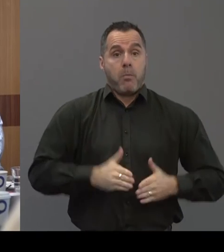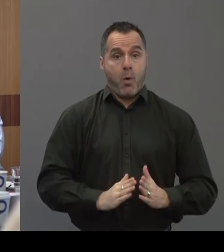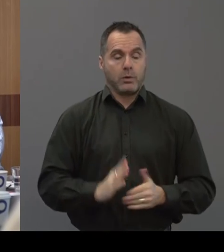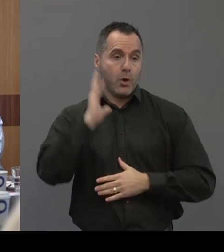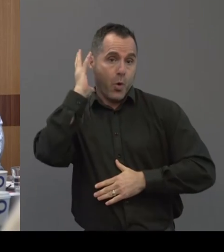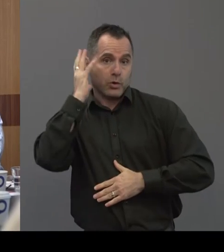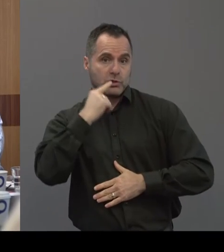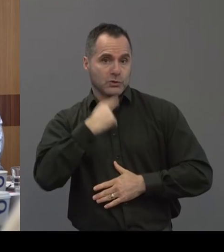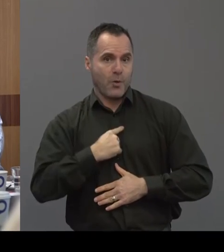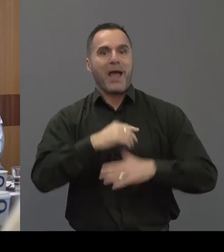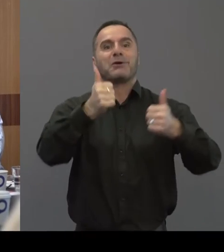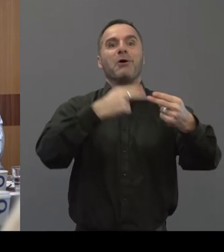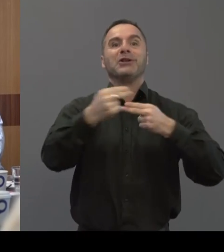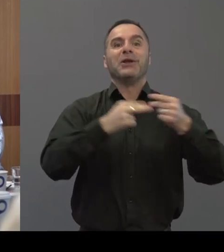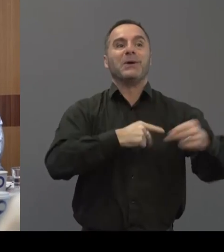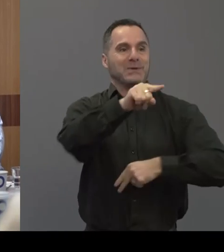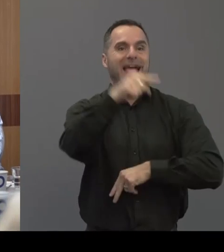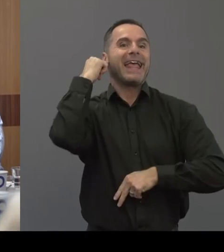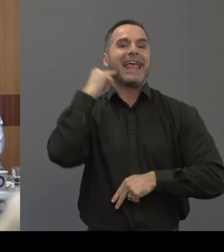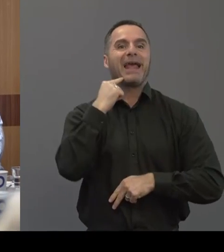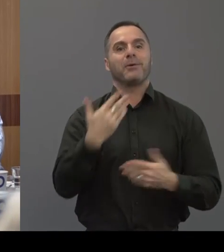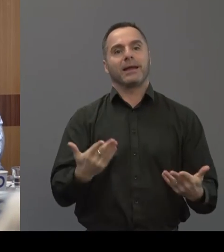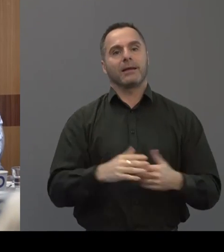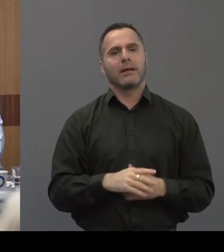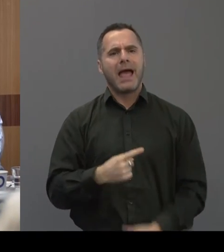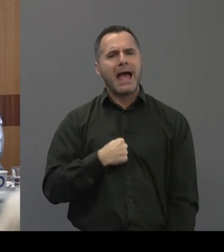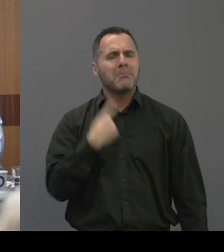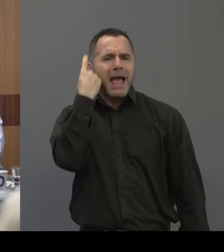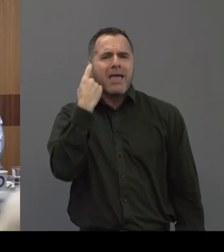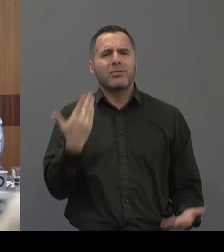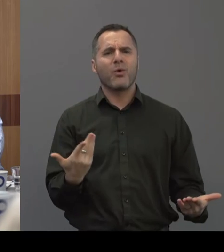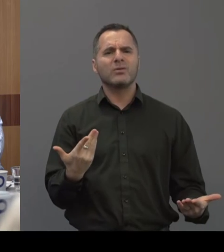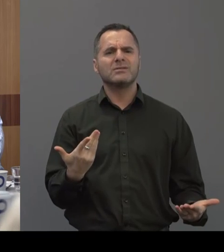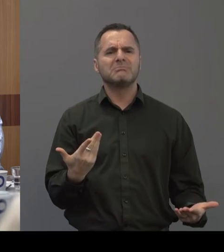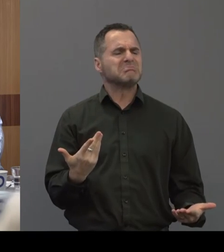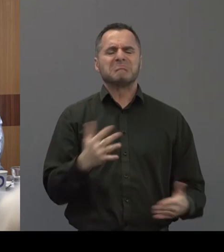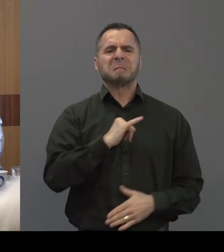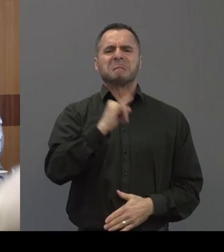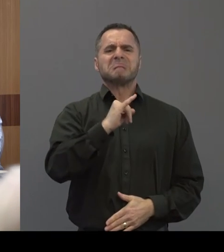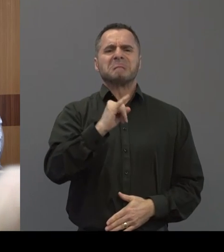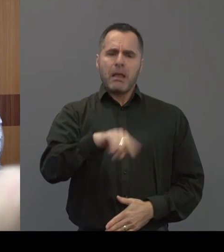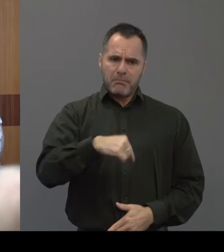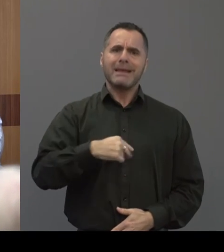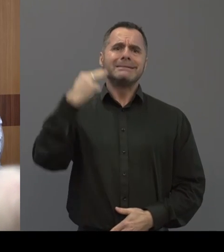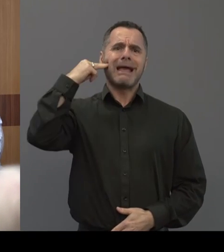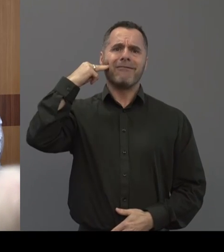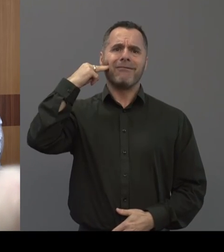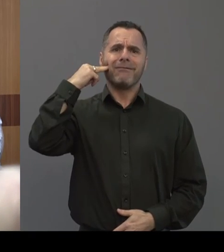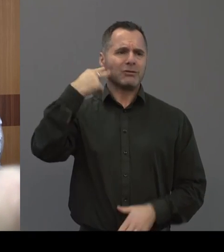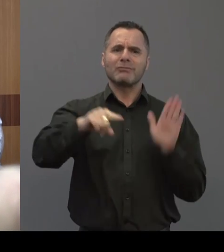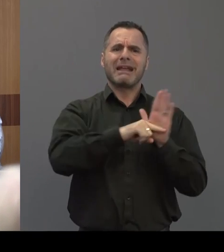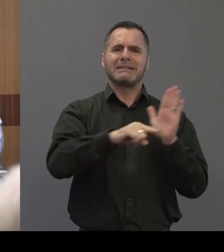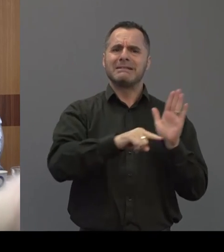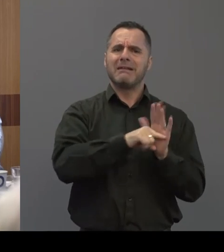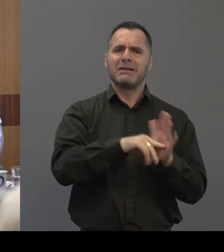audiologist told me, oh, good news, my daughter's hearing. And I thought, hmm, that's a little bit jarring because I'm deaf and it doesn't mean it's bad